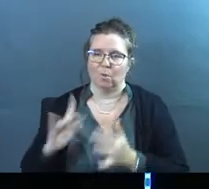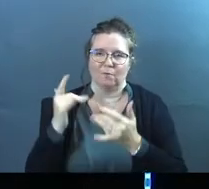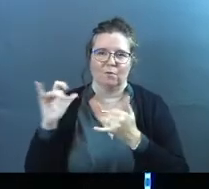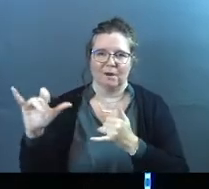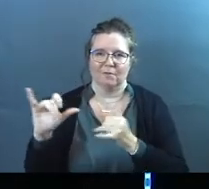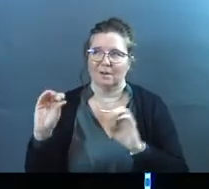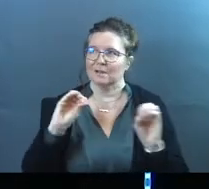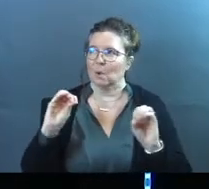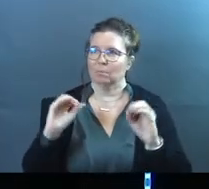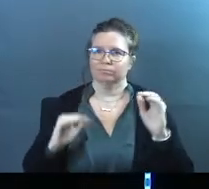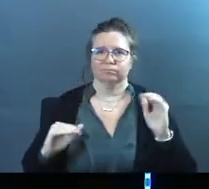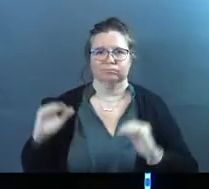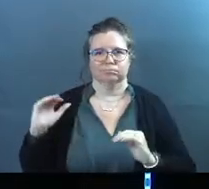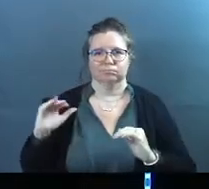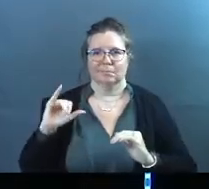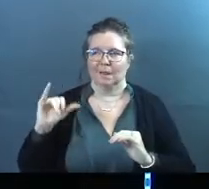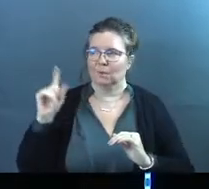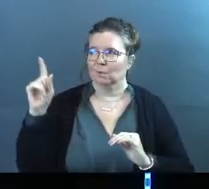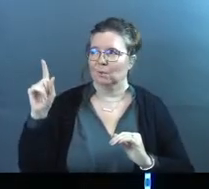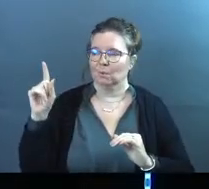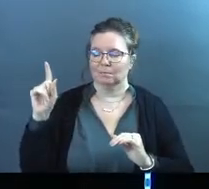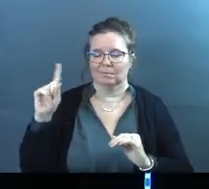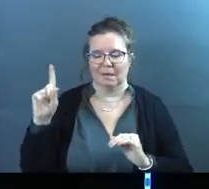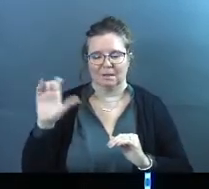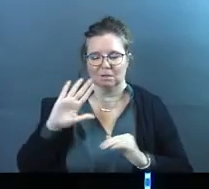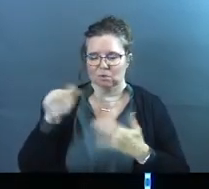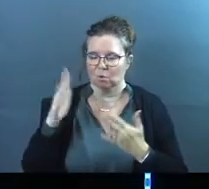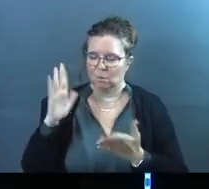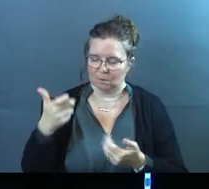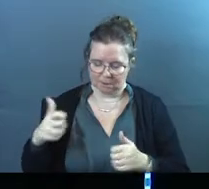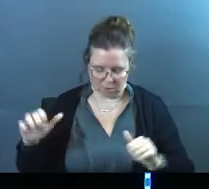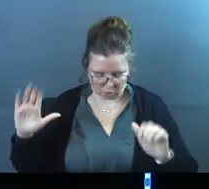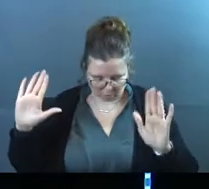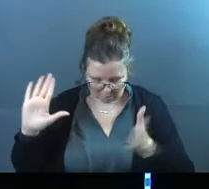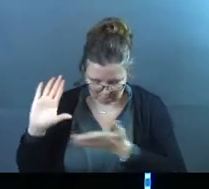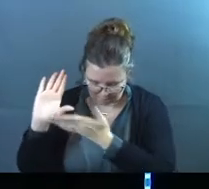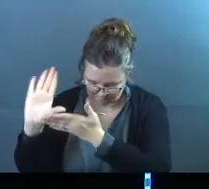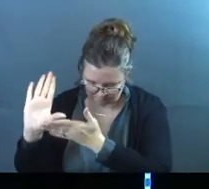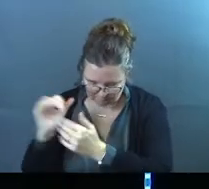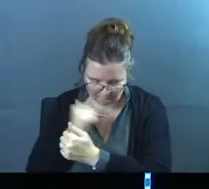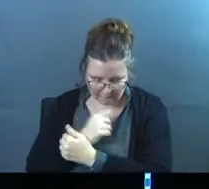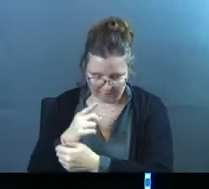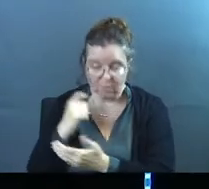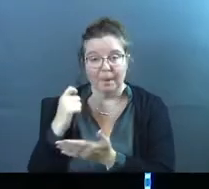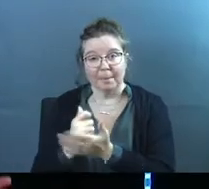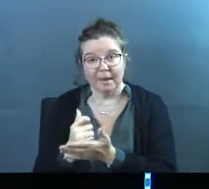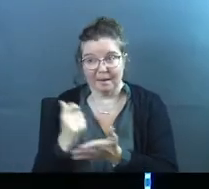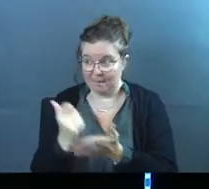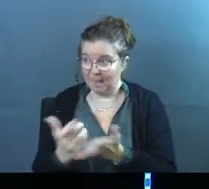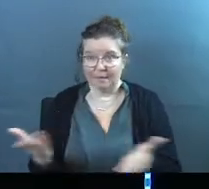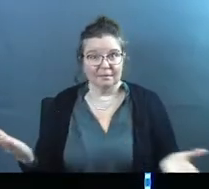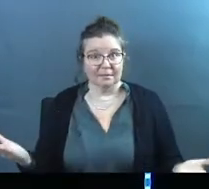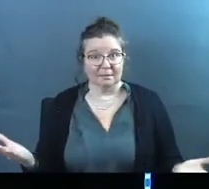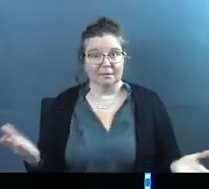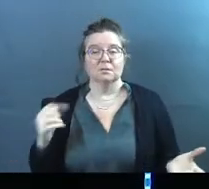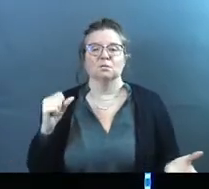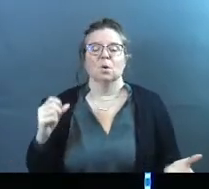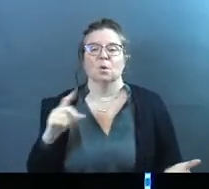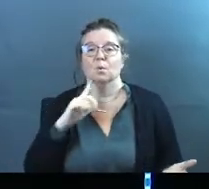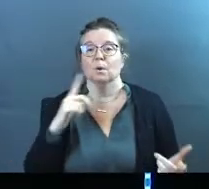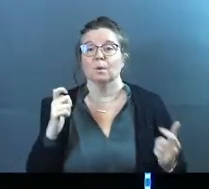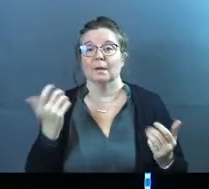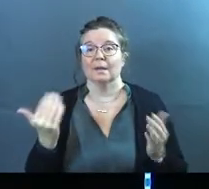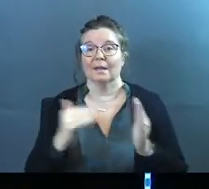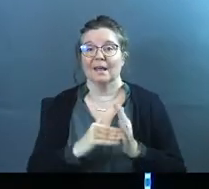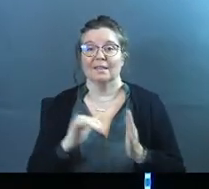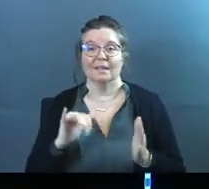there's nobody like you, and I need you. It's all yours. I surrender to you. I love you. Amen. Amen? So, just real